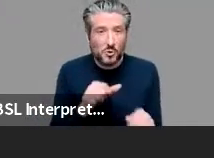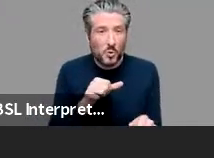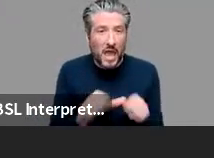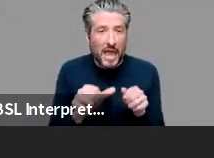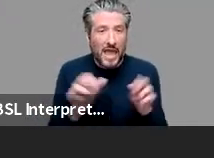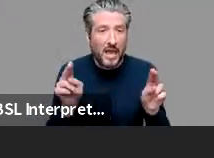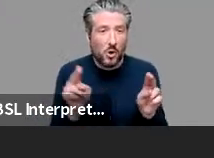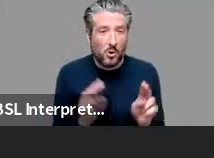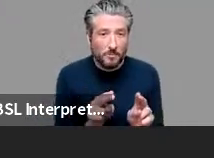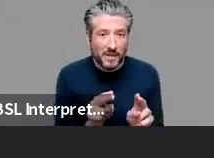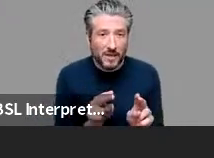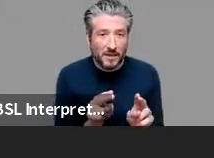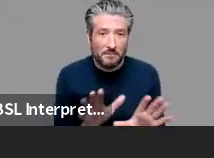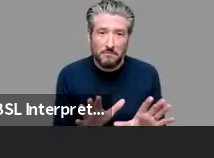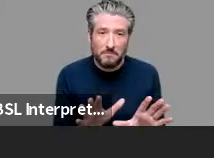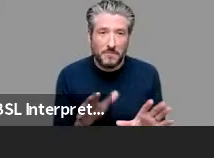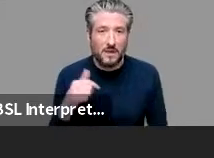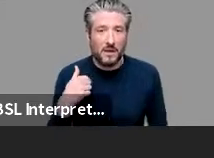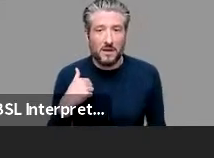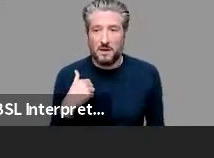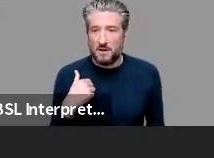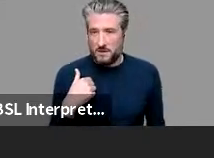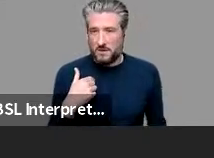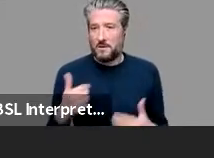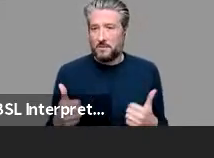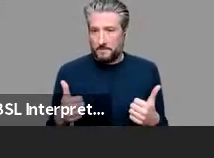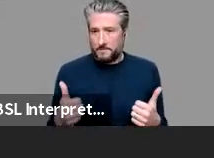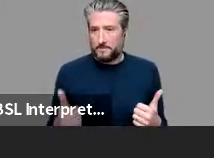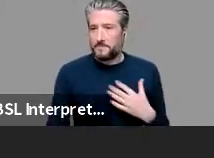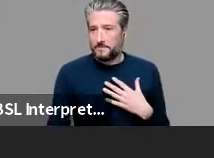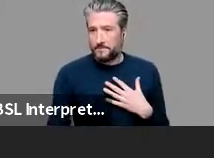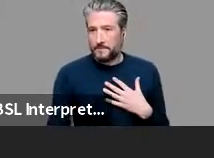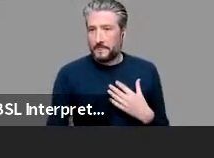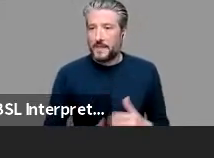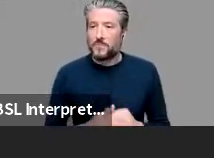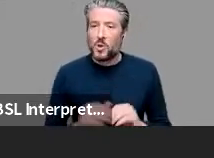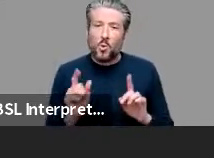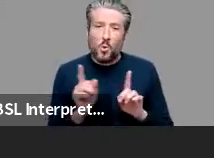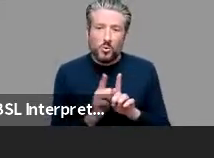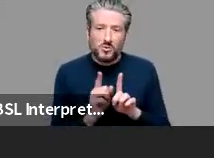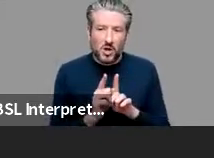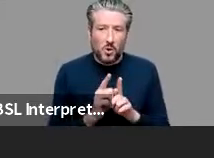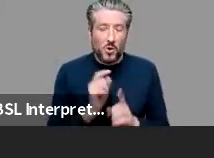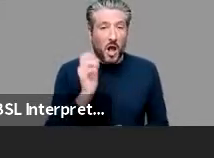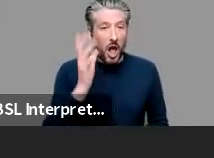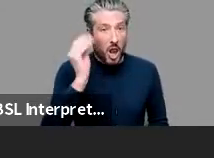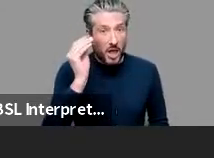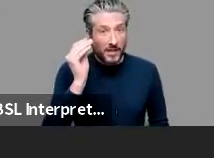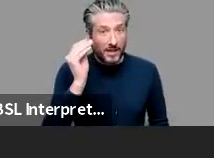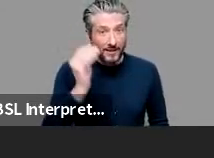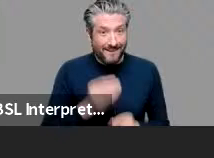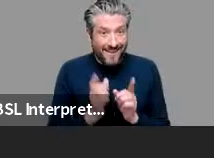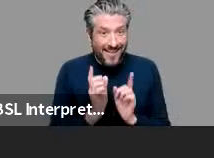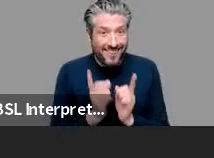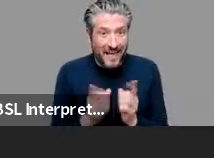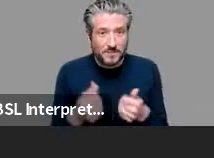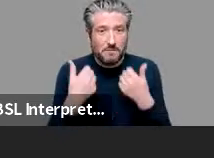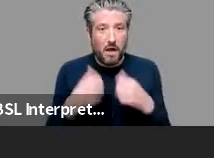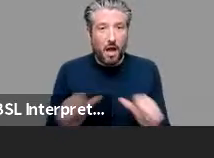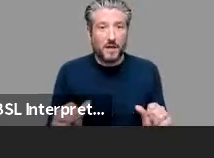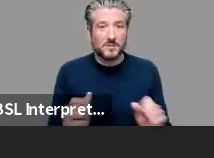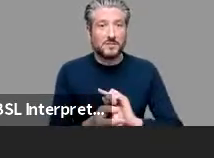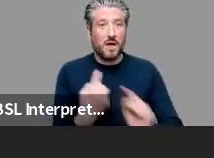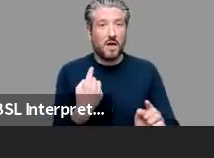i'm also not trying to convert the world to learning let alone trying to convince anyone that learning will solve all the problems of